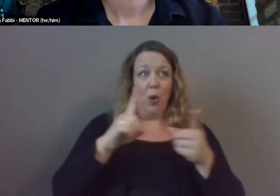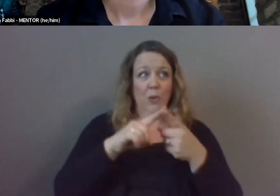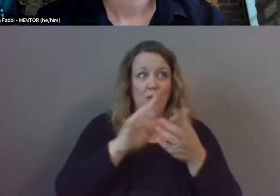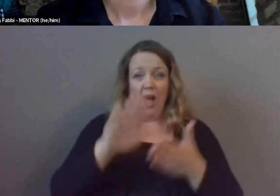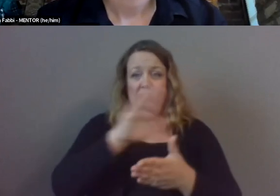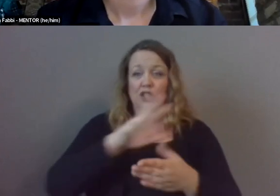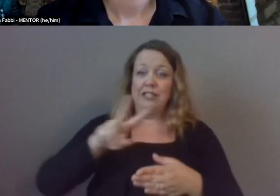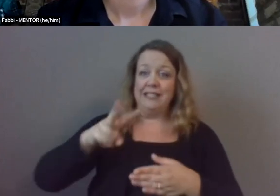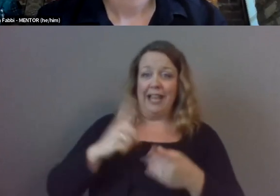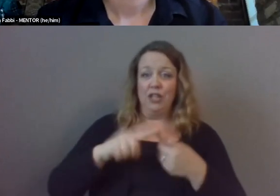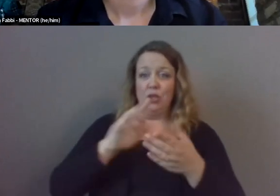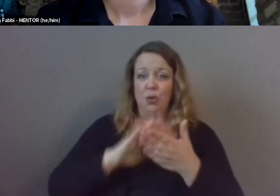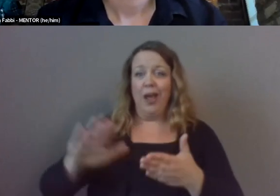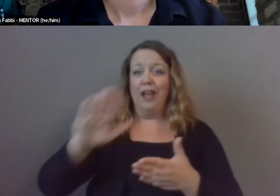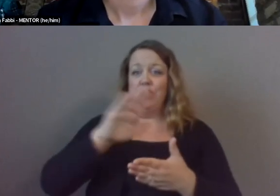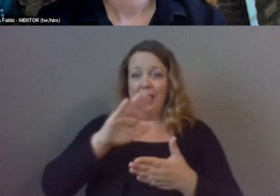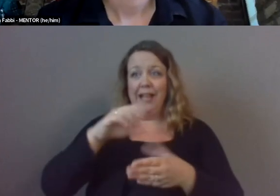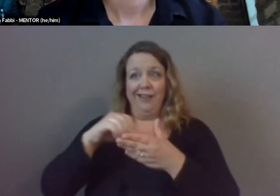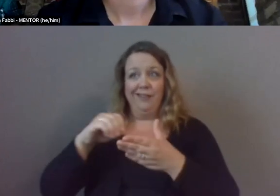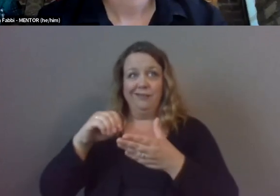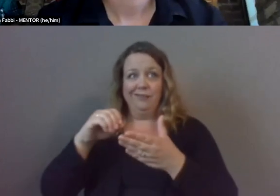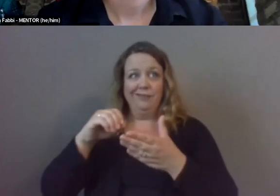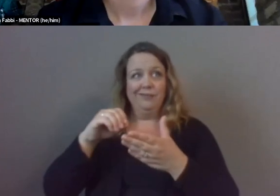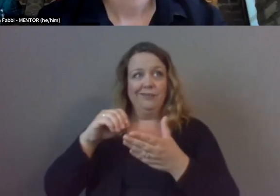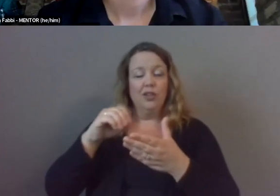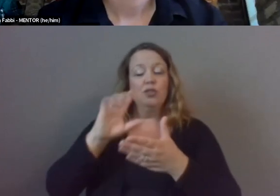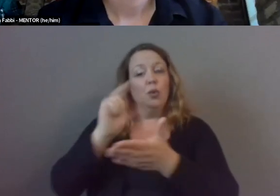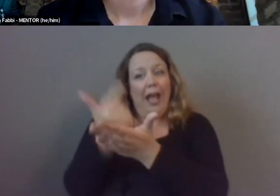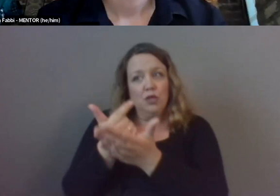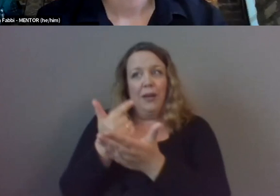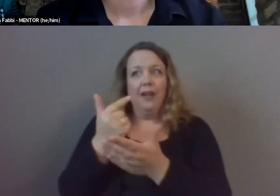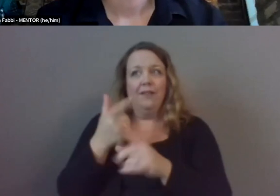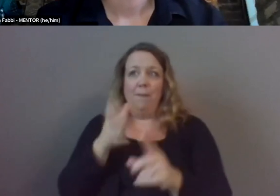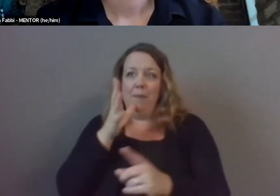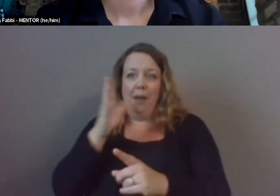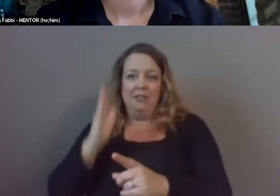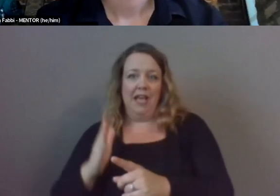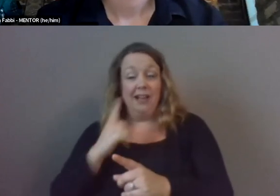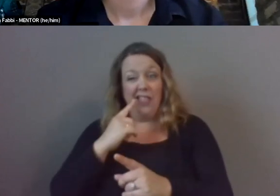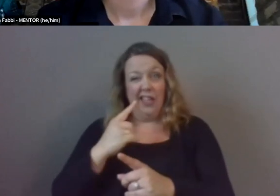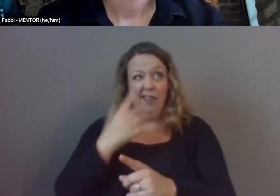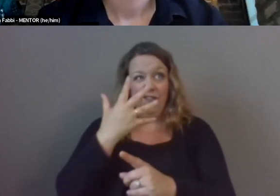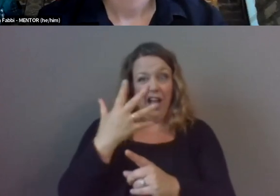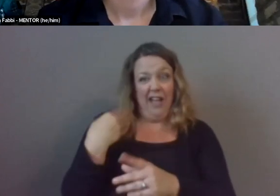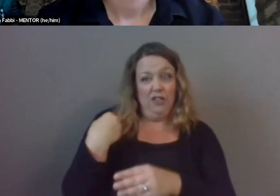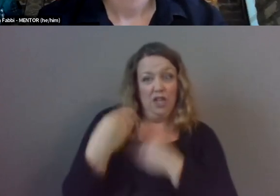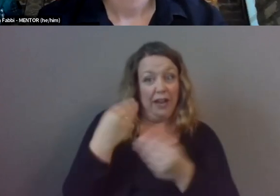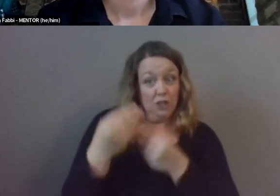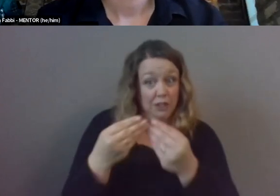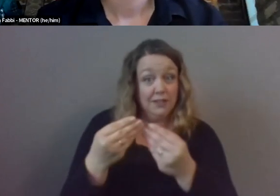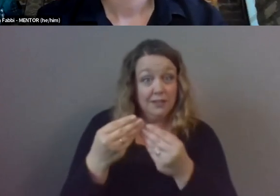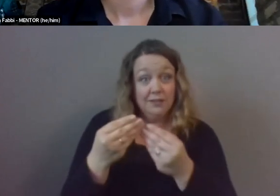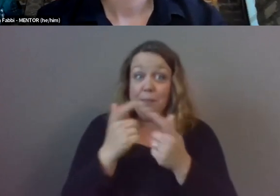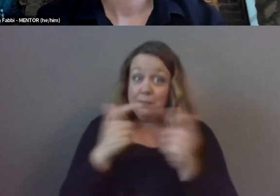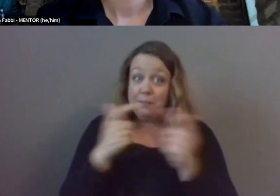in college on my mom's side like out of probably like the past like five generations which so it's a big thing